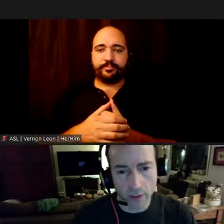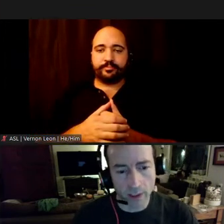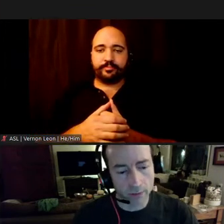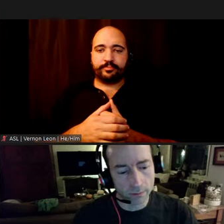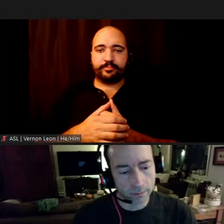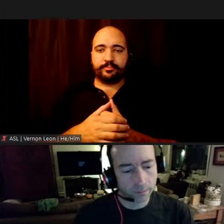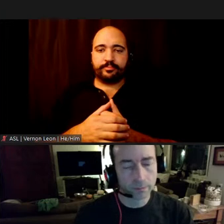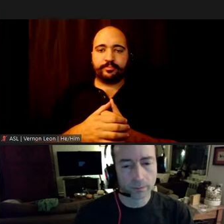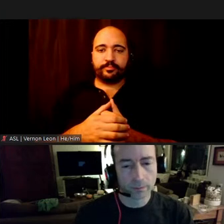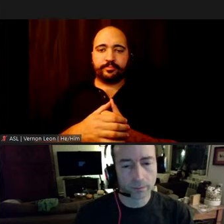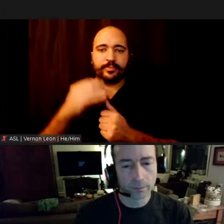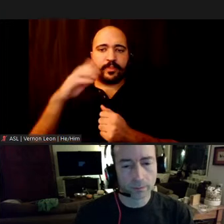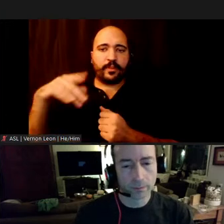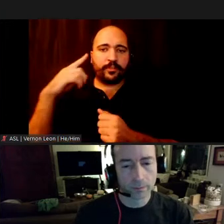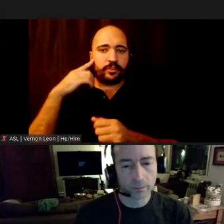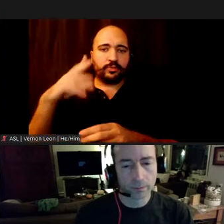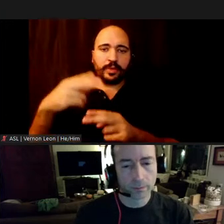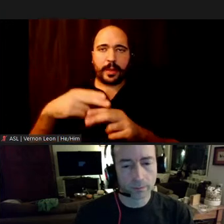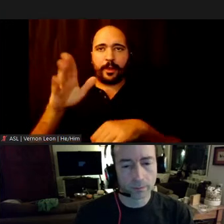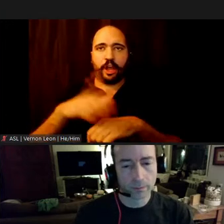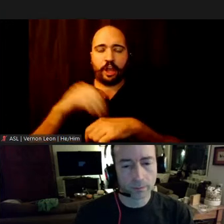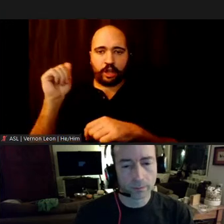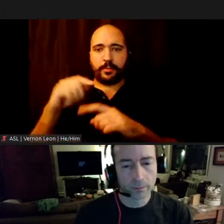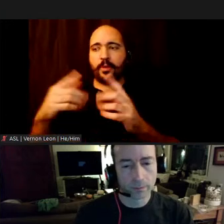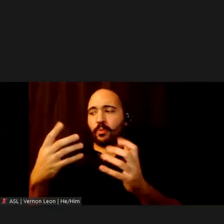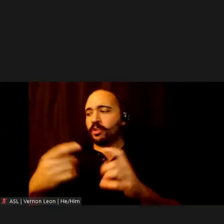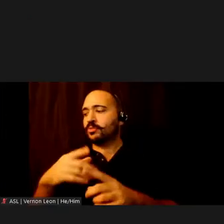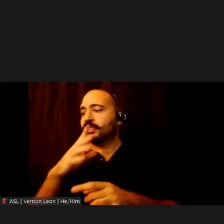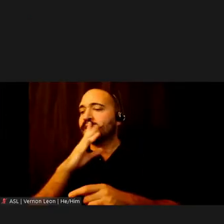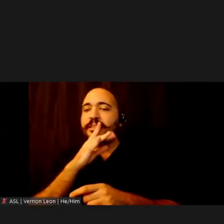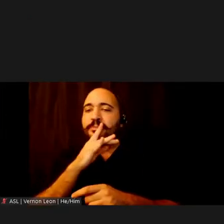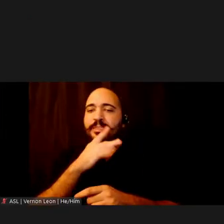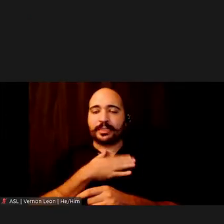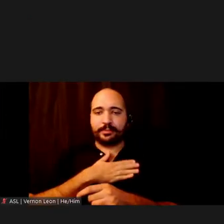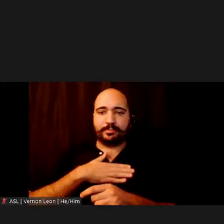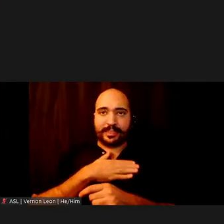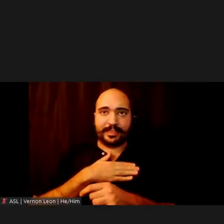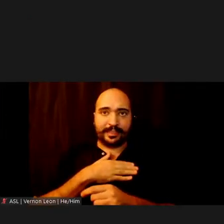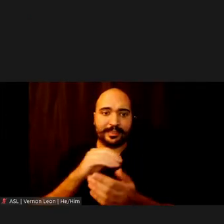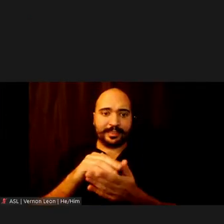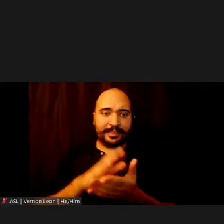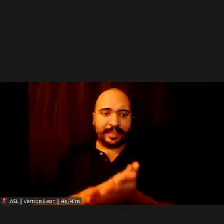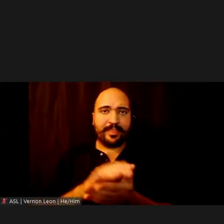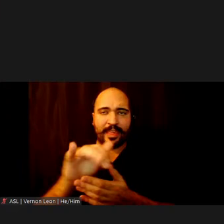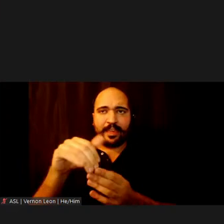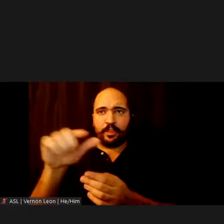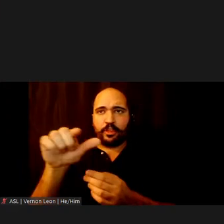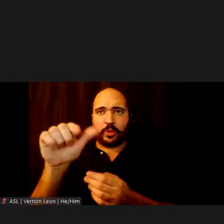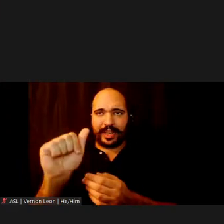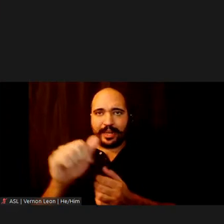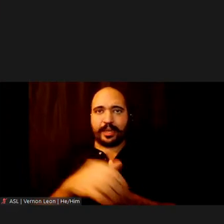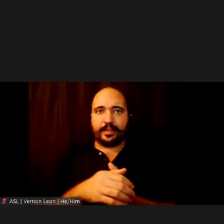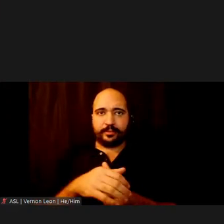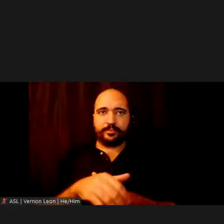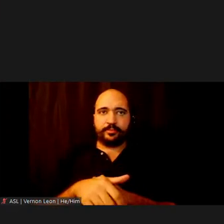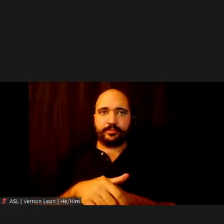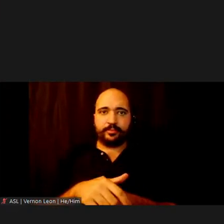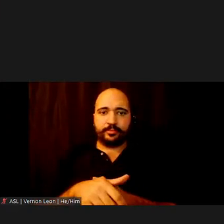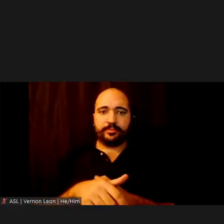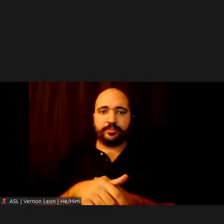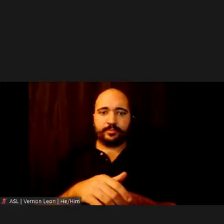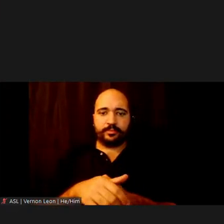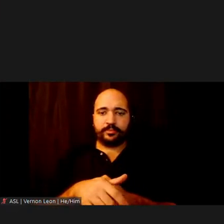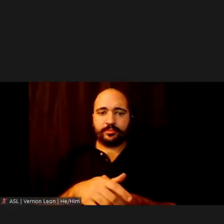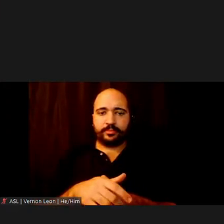If you have not heard your name called, but would like to speak, please indicate this in the Q&A function. We will now